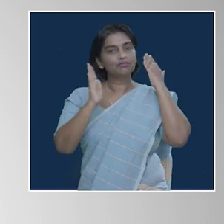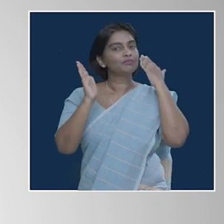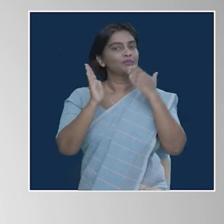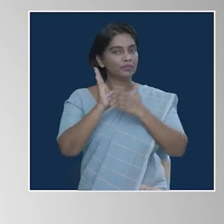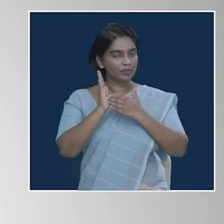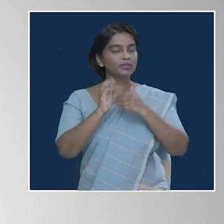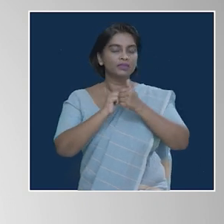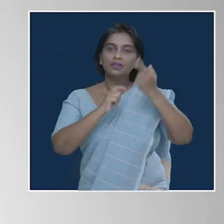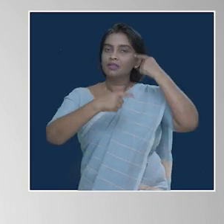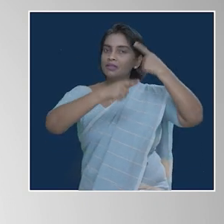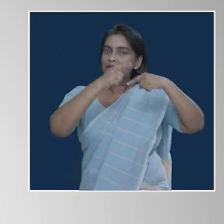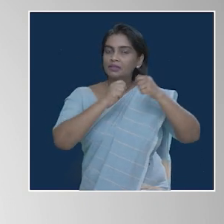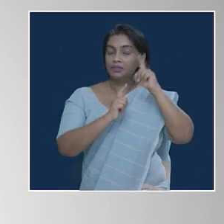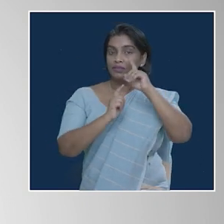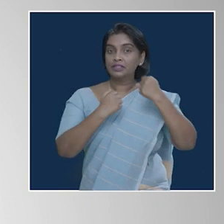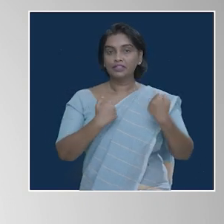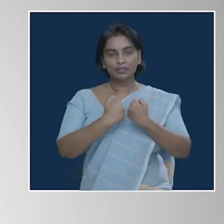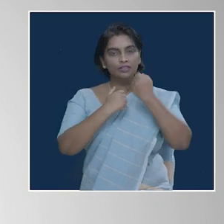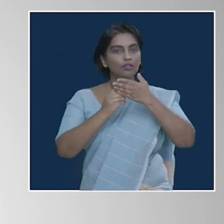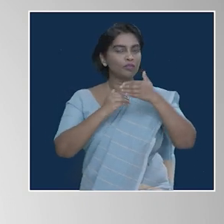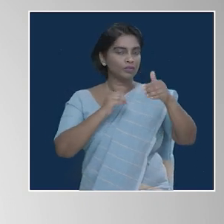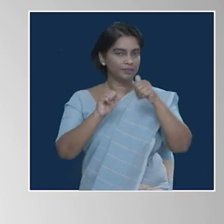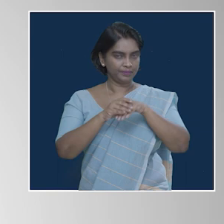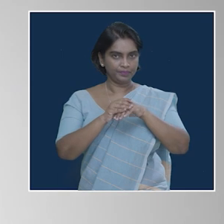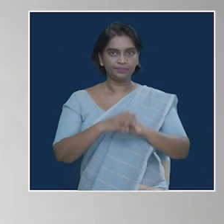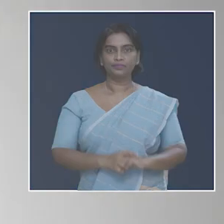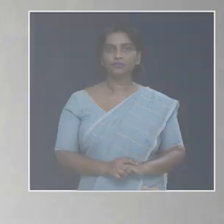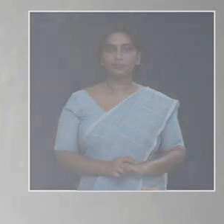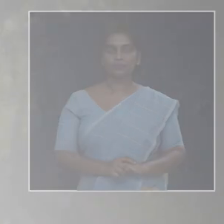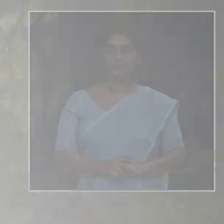approach to address complex challenges in a cohesive manner.